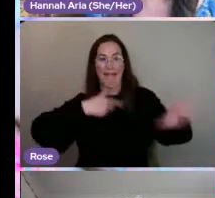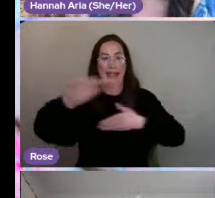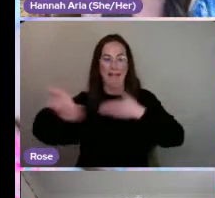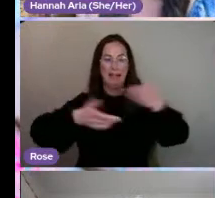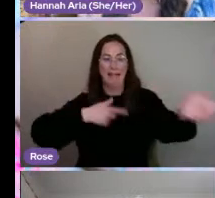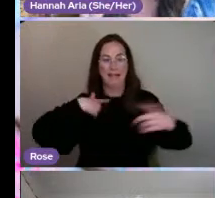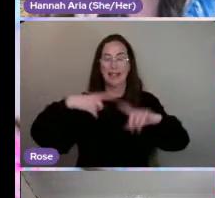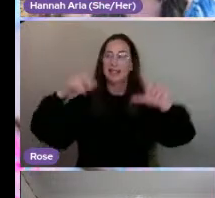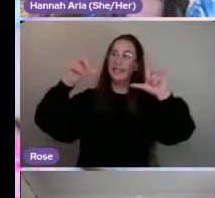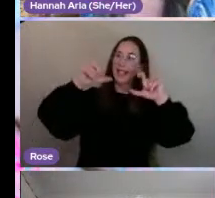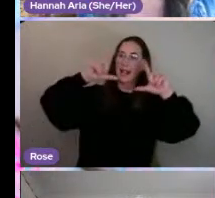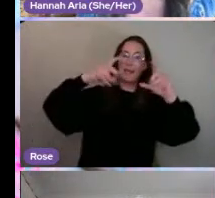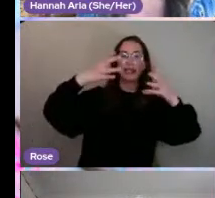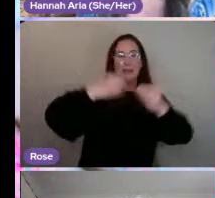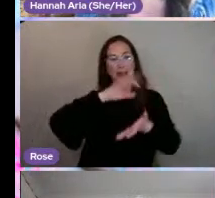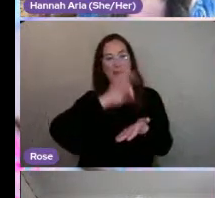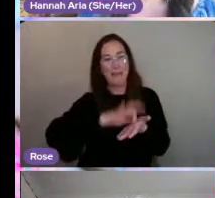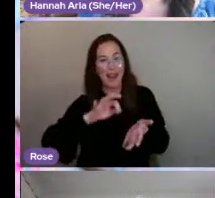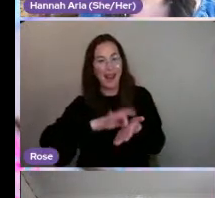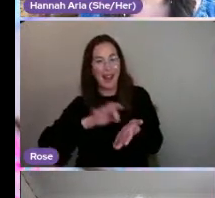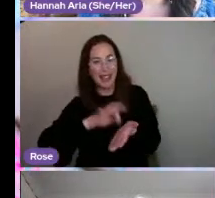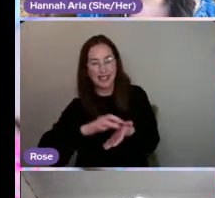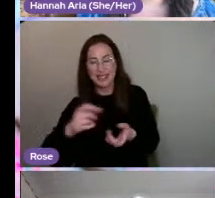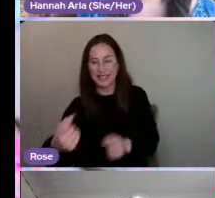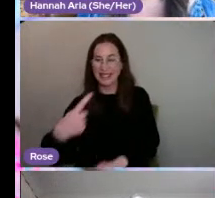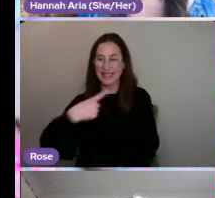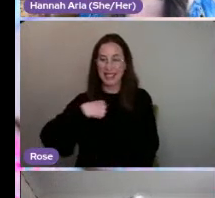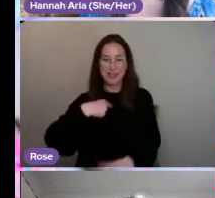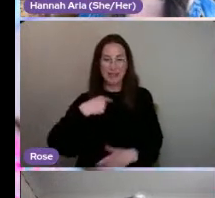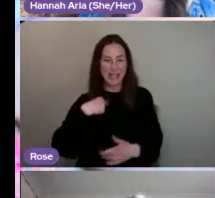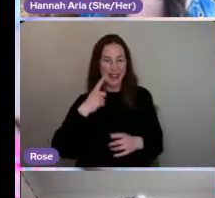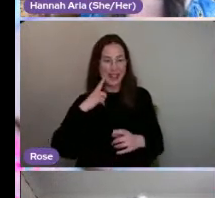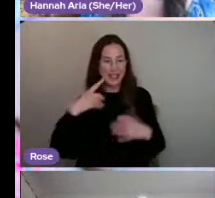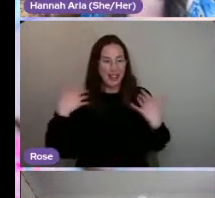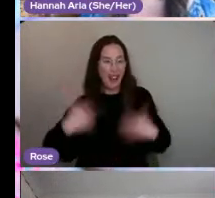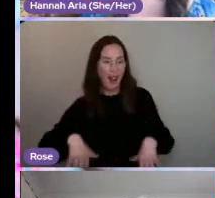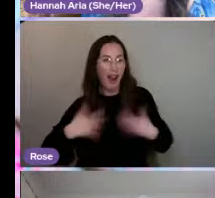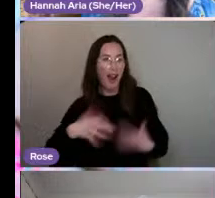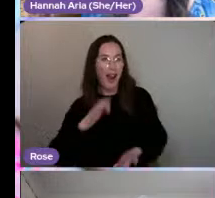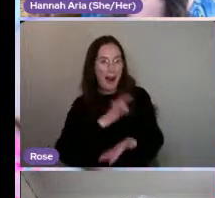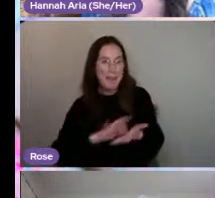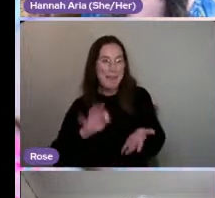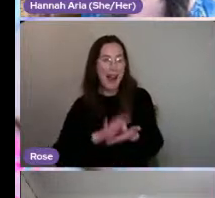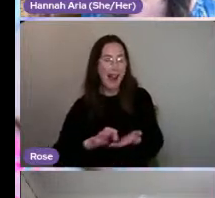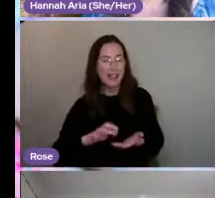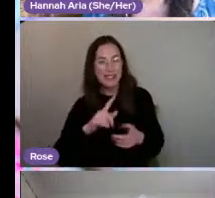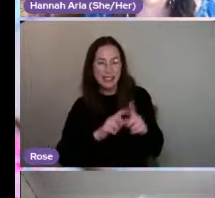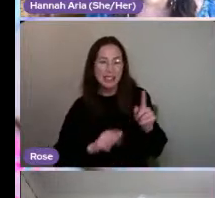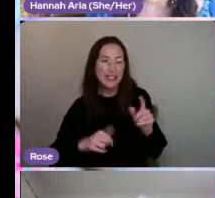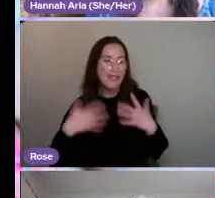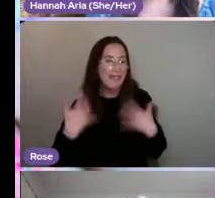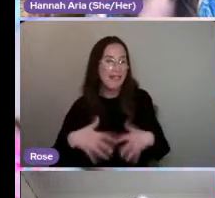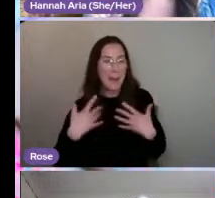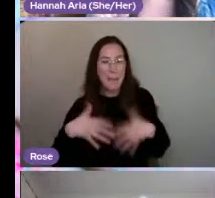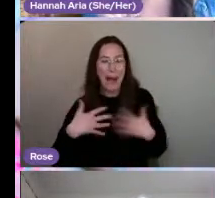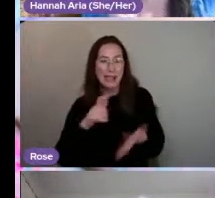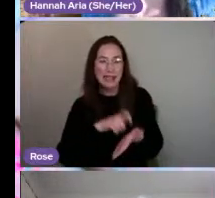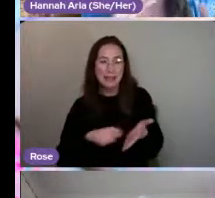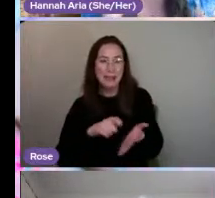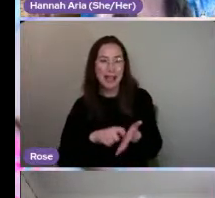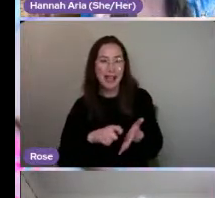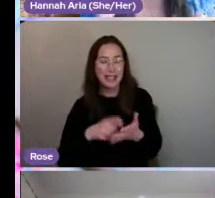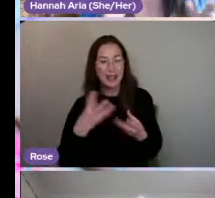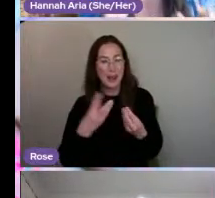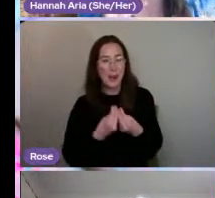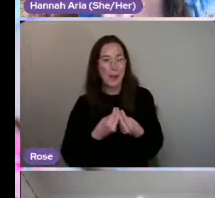take a picture with your purple pen. So they're sending me these super deluxe pens in the post for me to show you guys with